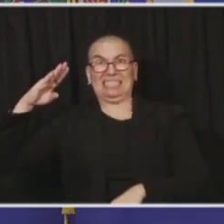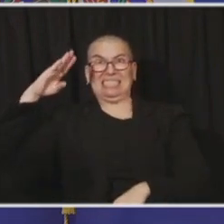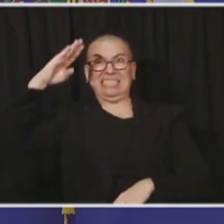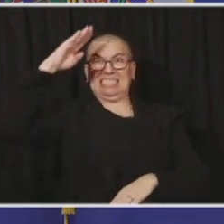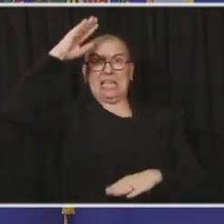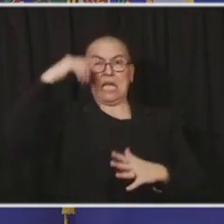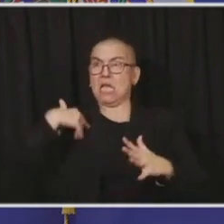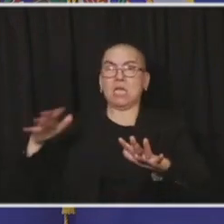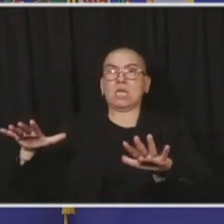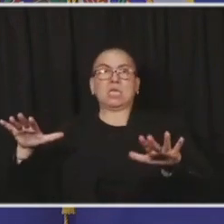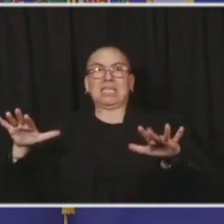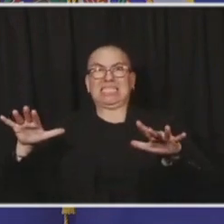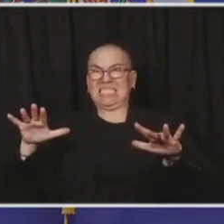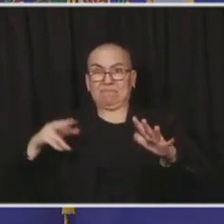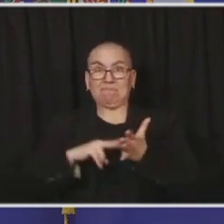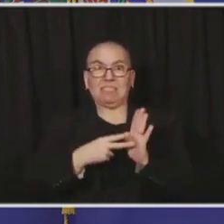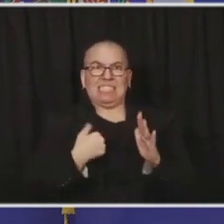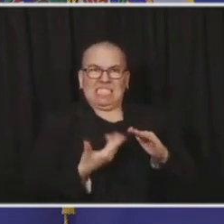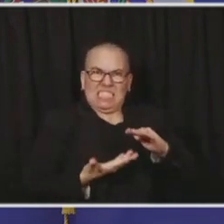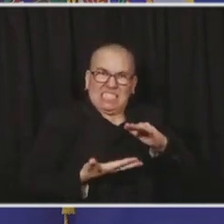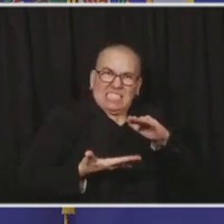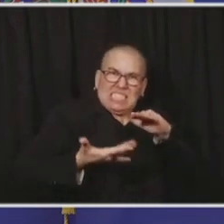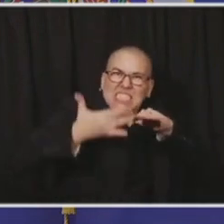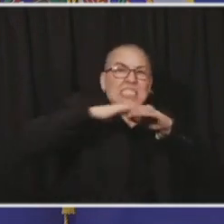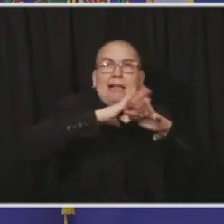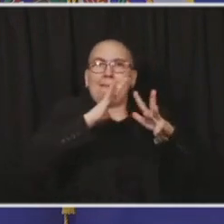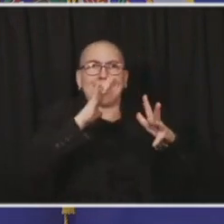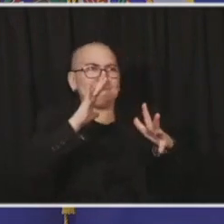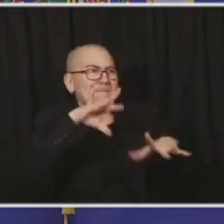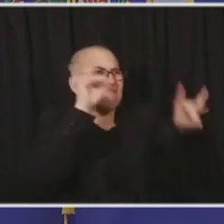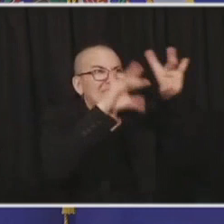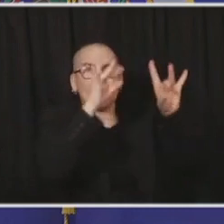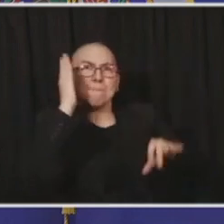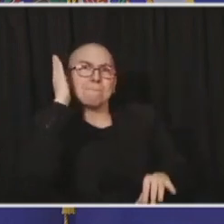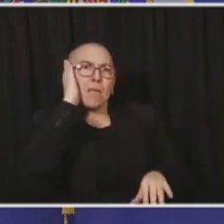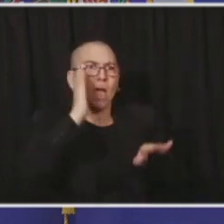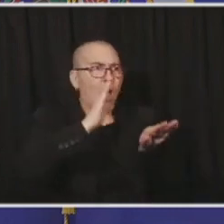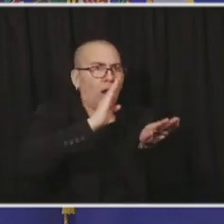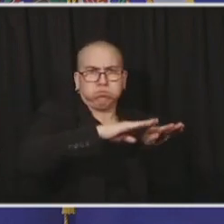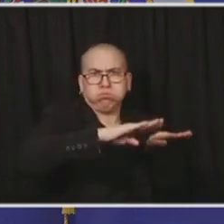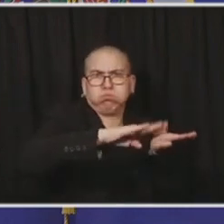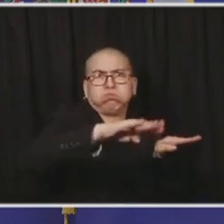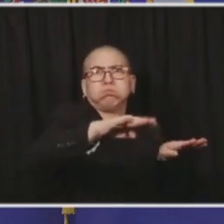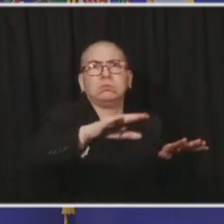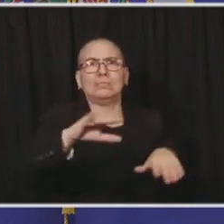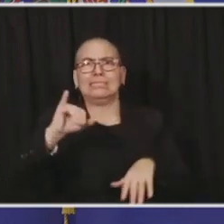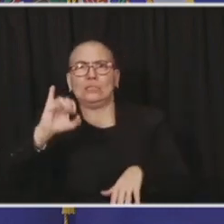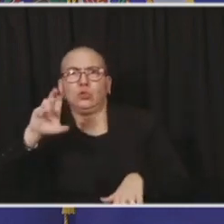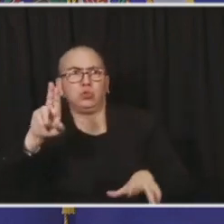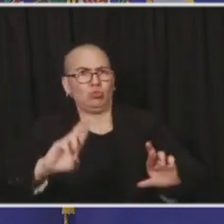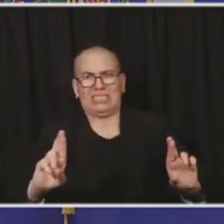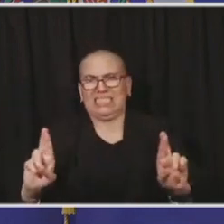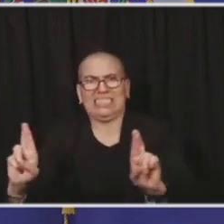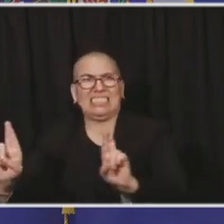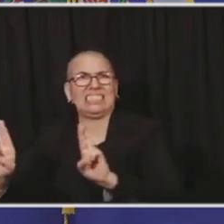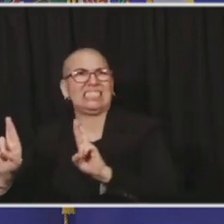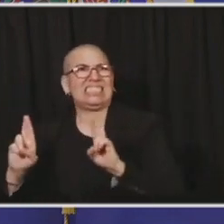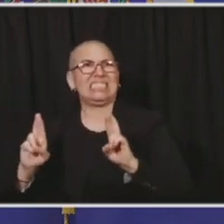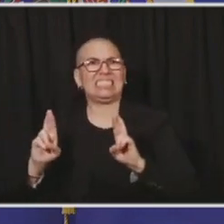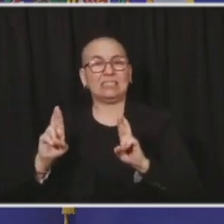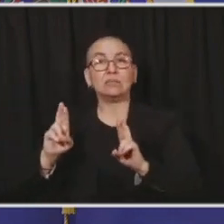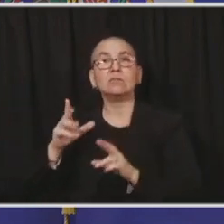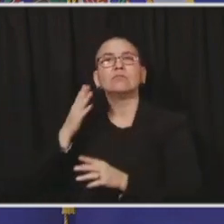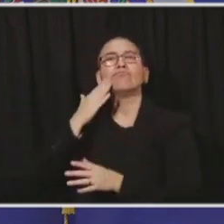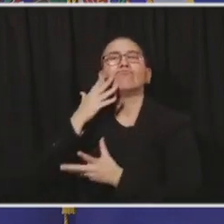for both medical surgical beds, ICU beds. We have had to delay procedures or postpone